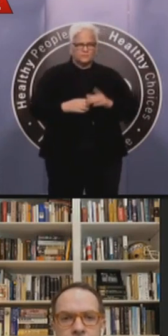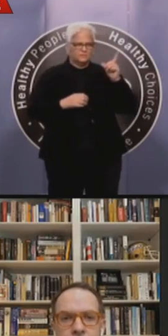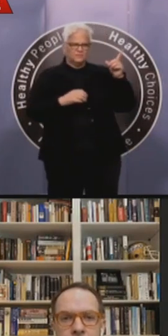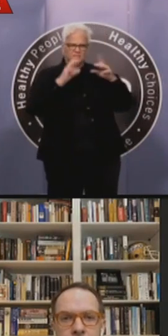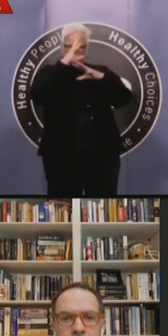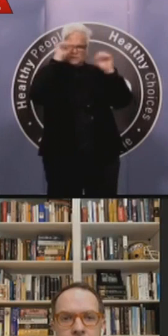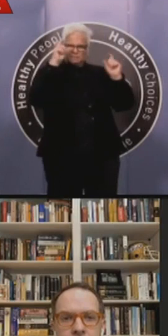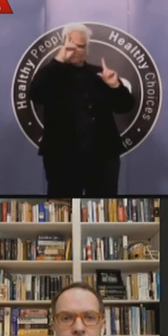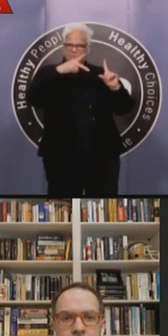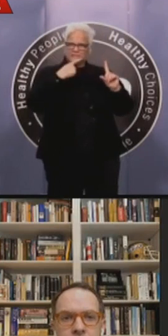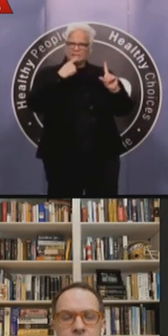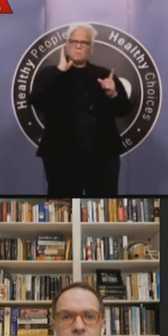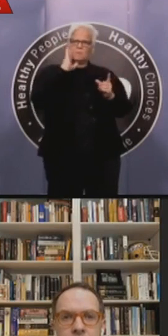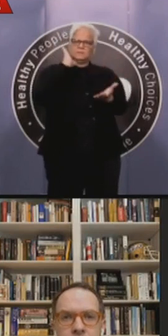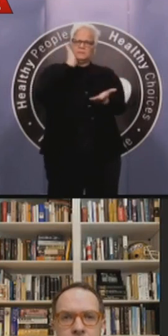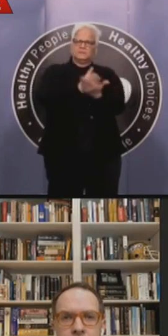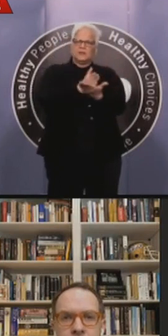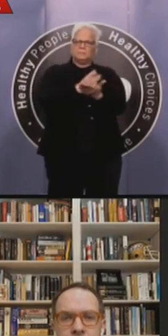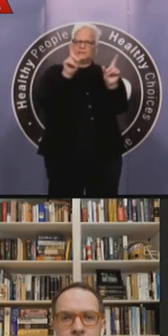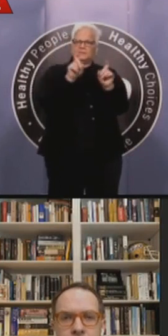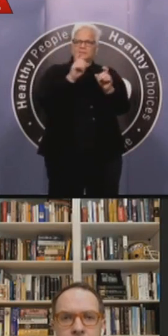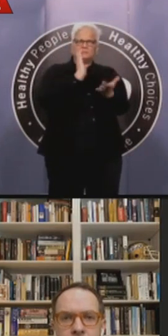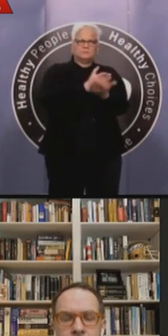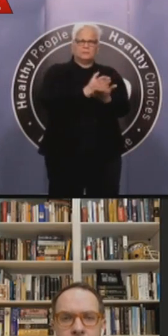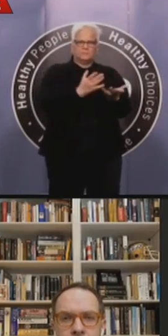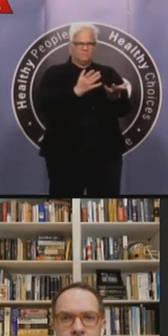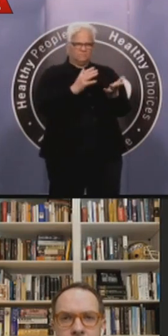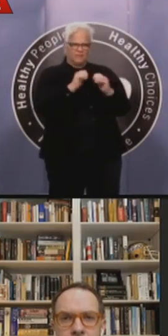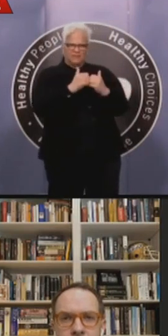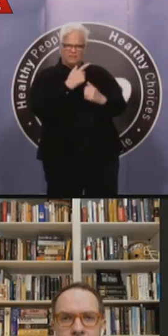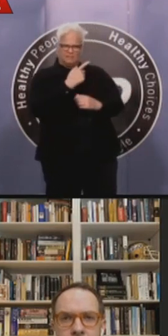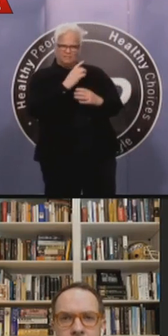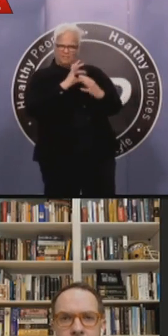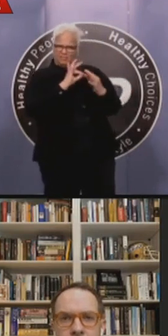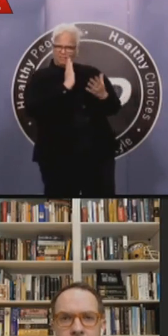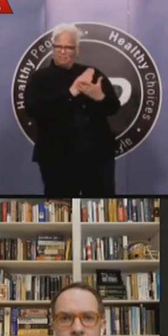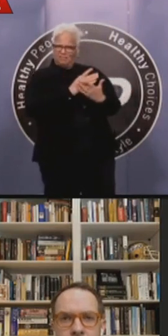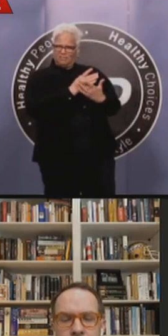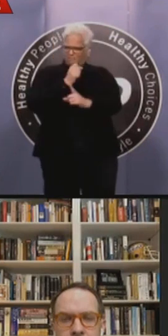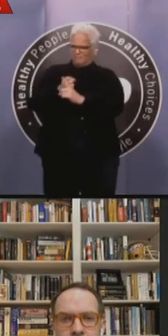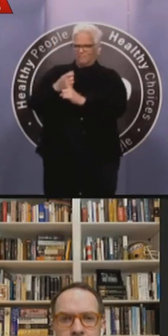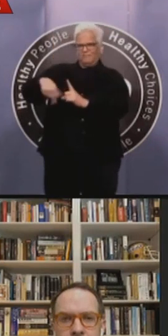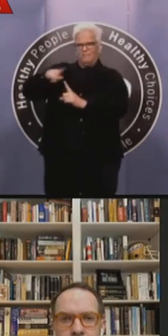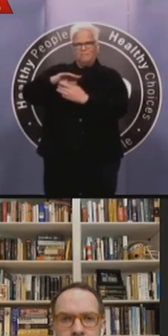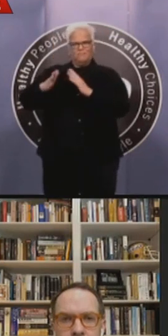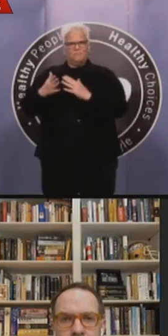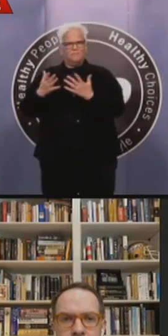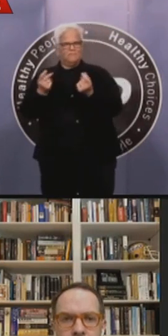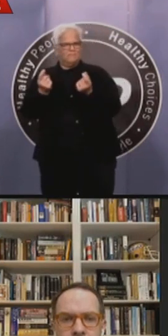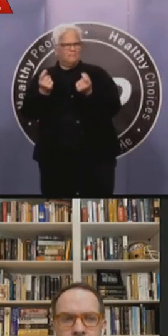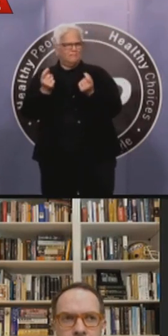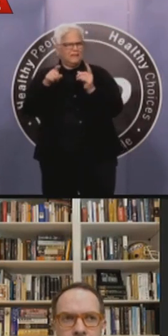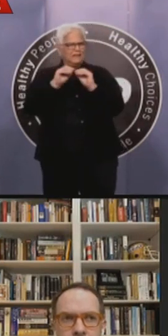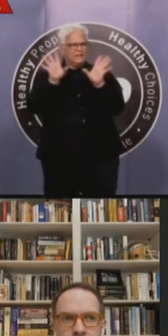to ensure that those who need a test can get a test. And that's not going to stop. So whatever it is that we need to do to get this job down to